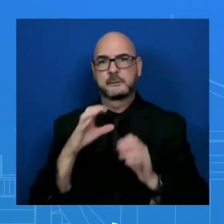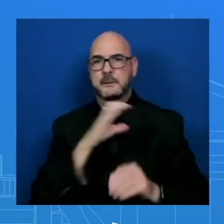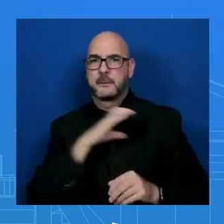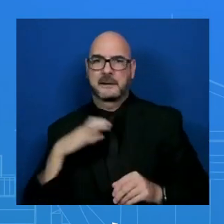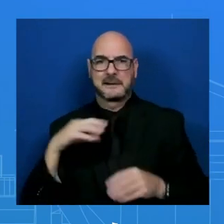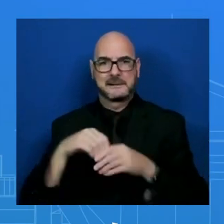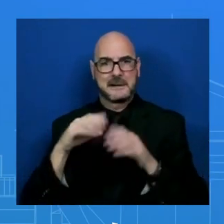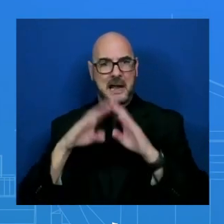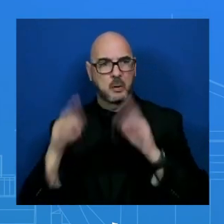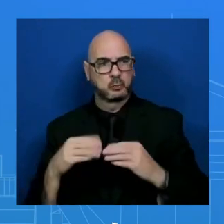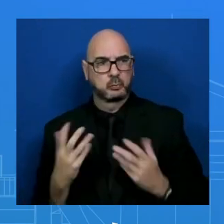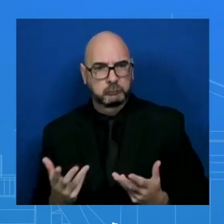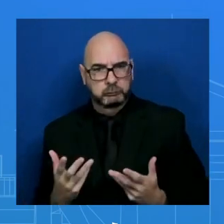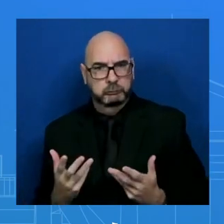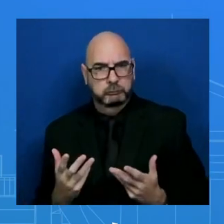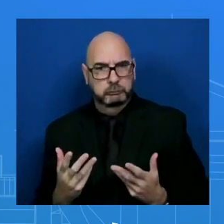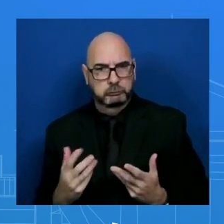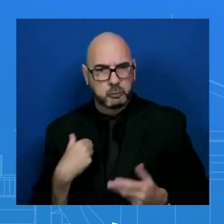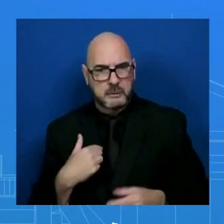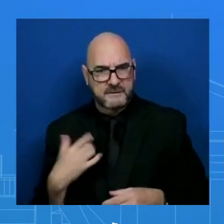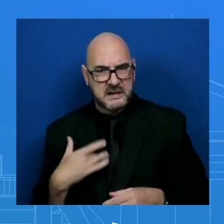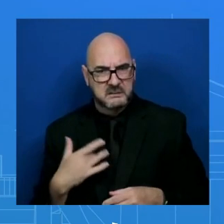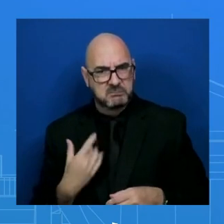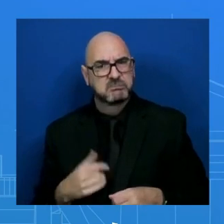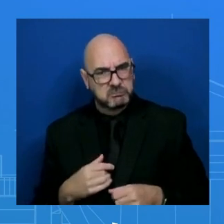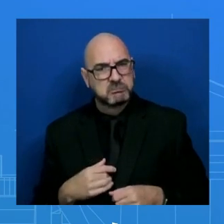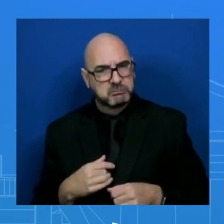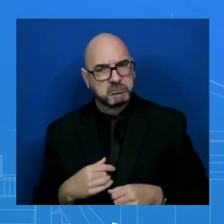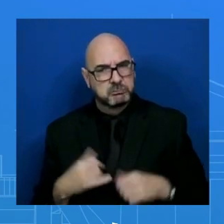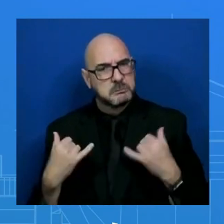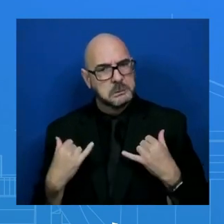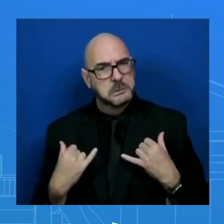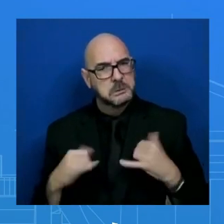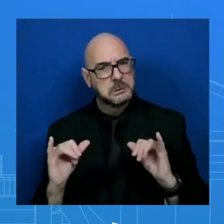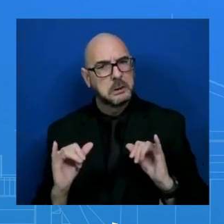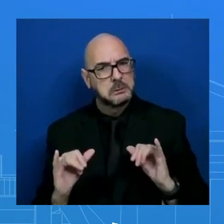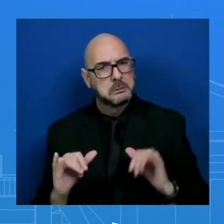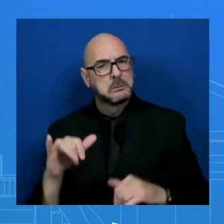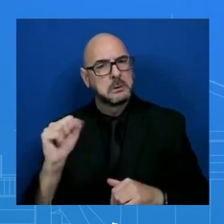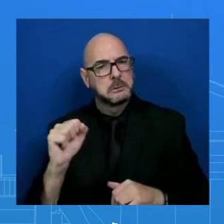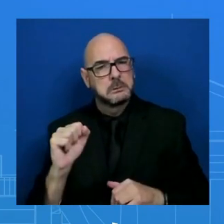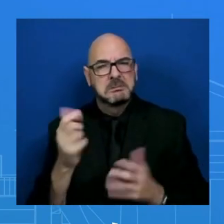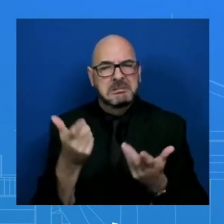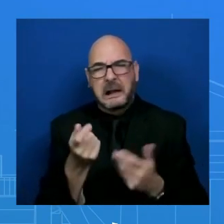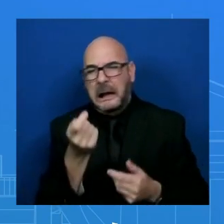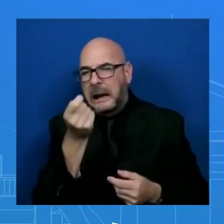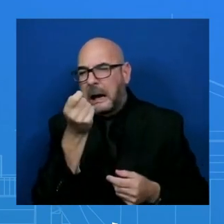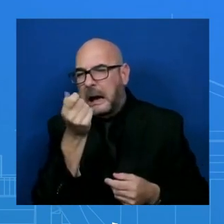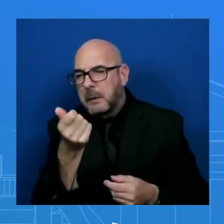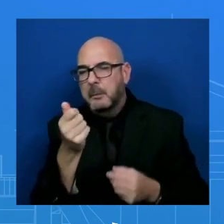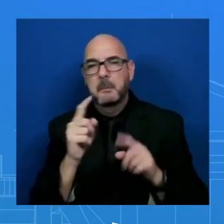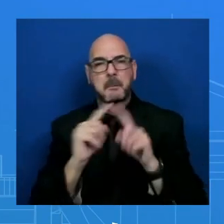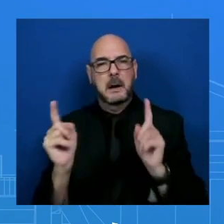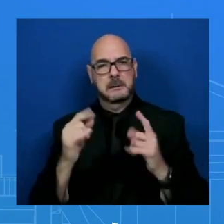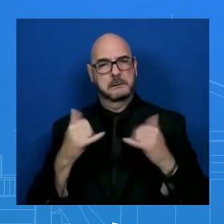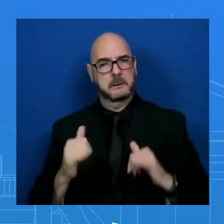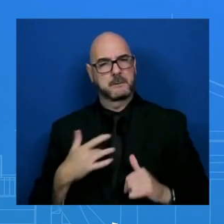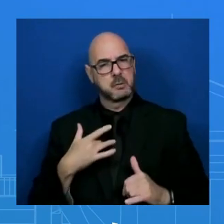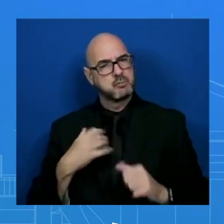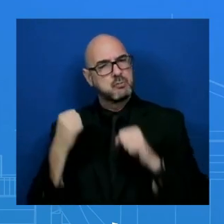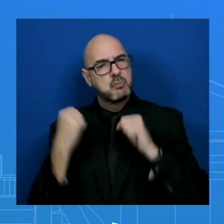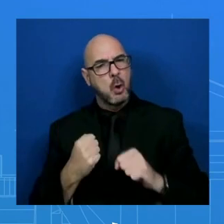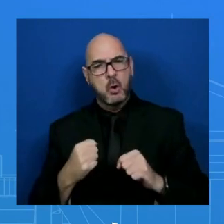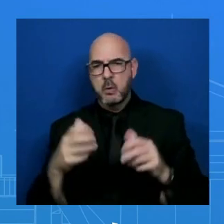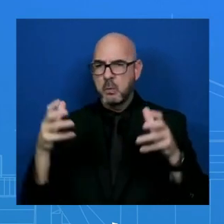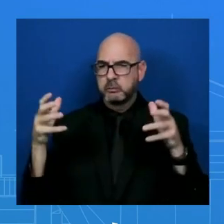that there is still, while there are some dissonant voices, a strong core on a bipartisan basis